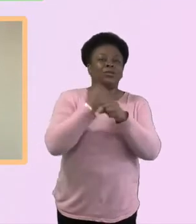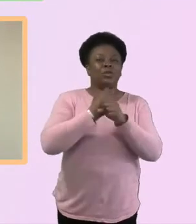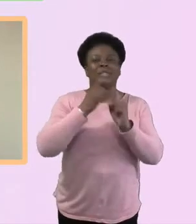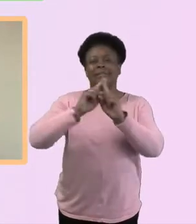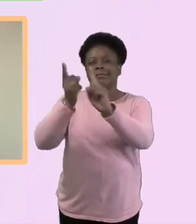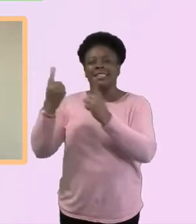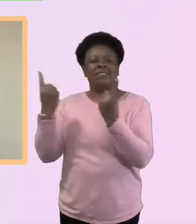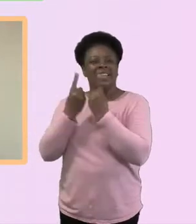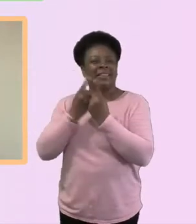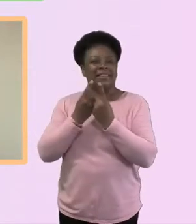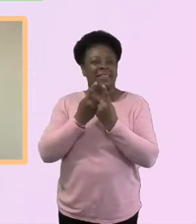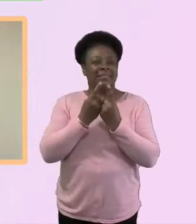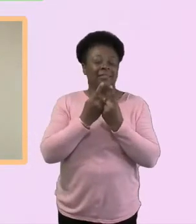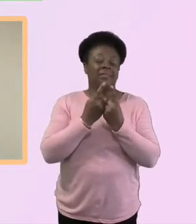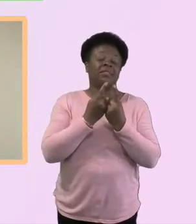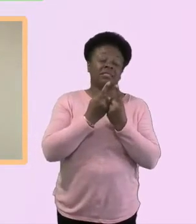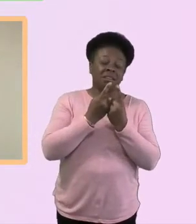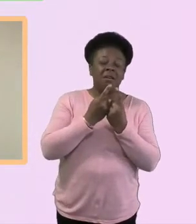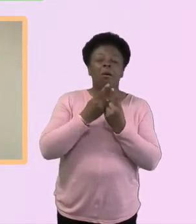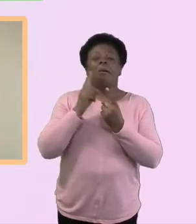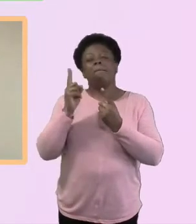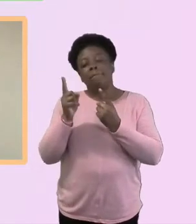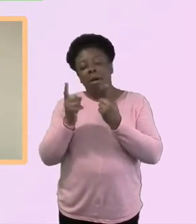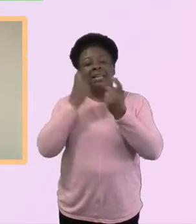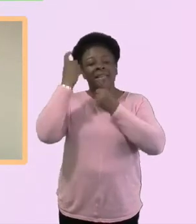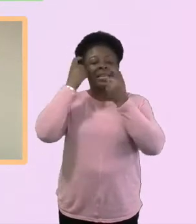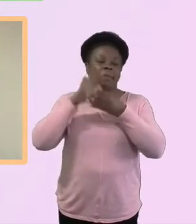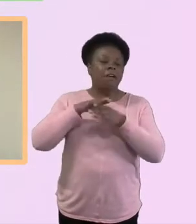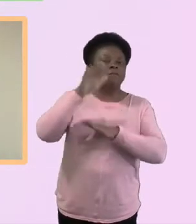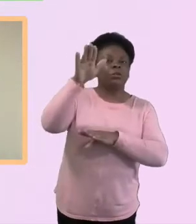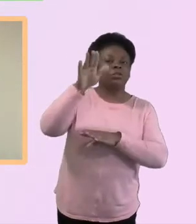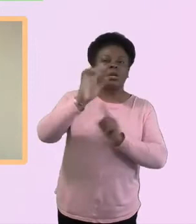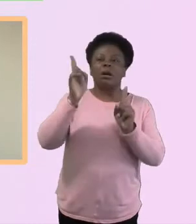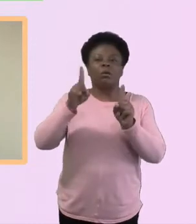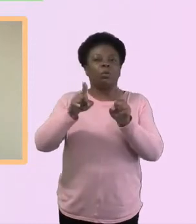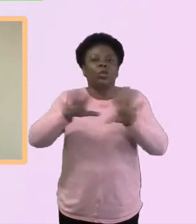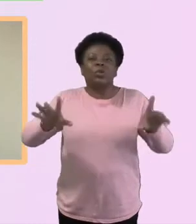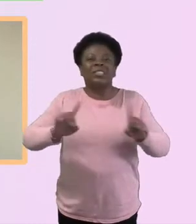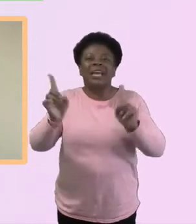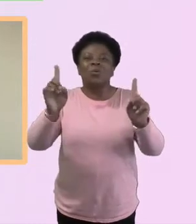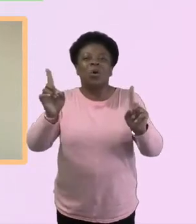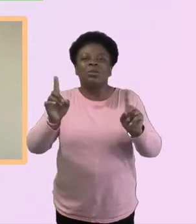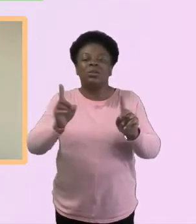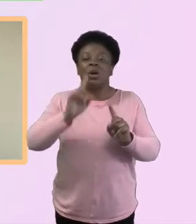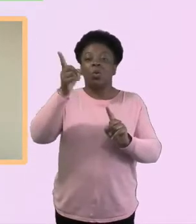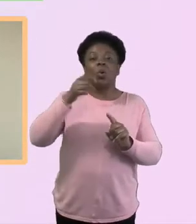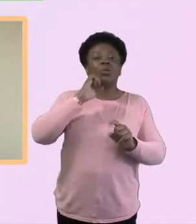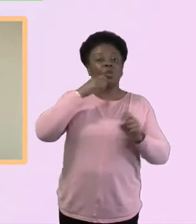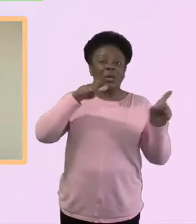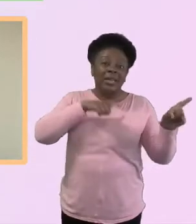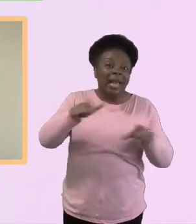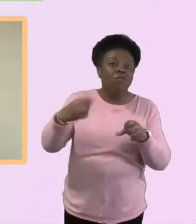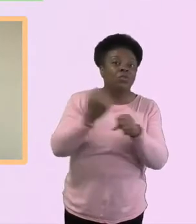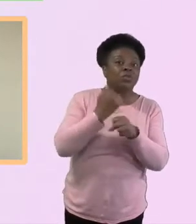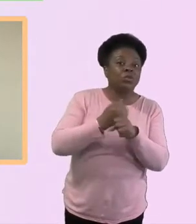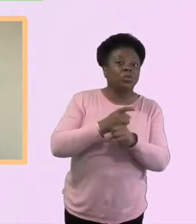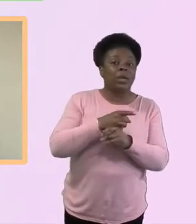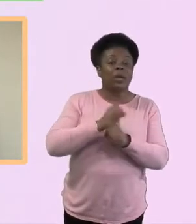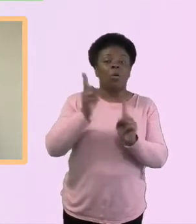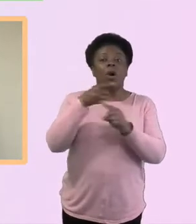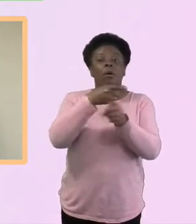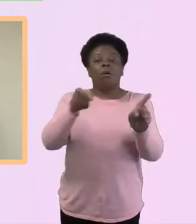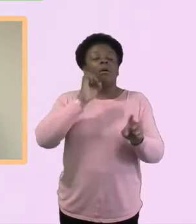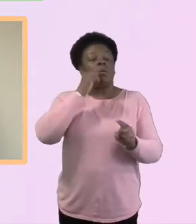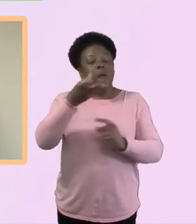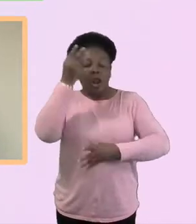what this is all looking like for you and what, what you're picking up, what you're laying down, what you're learning. A little bit like